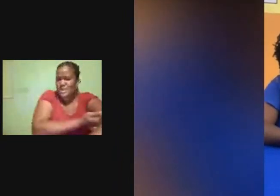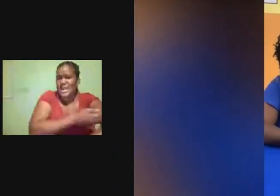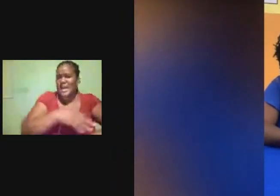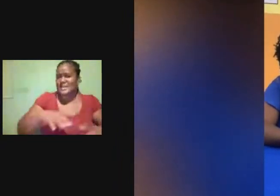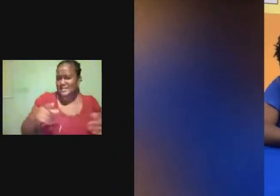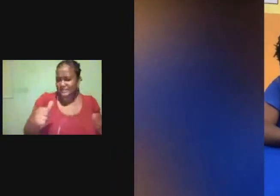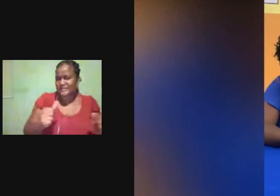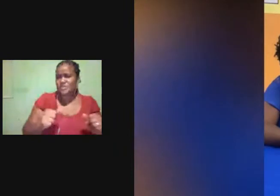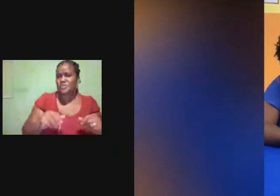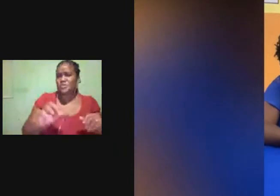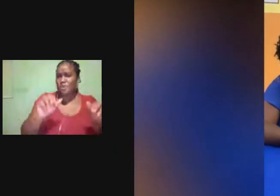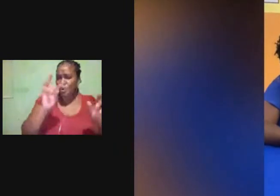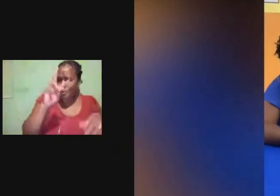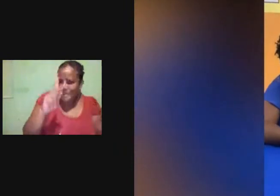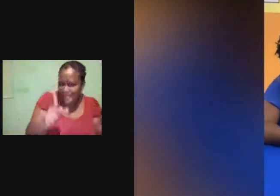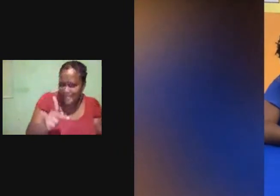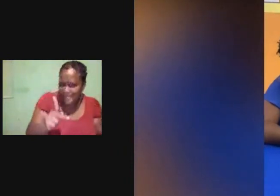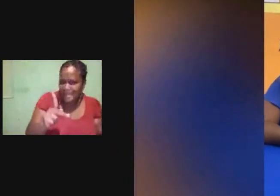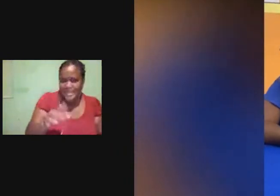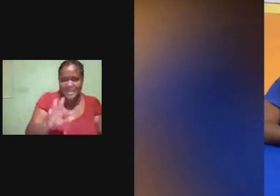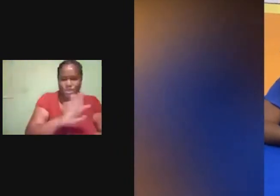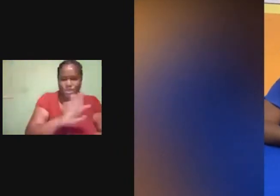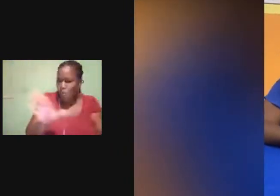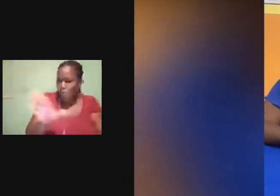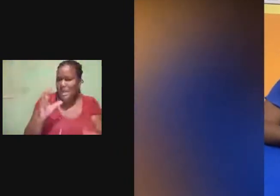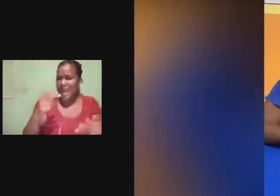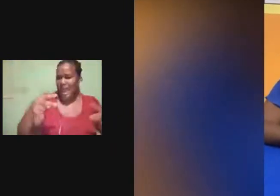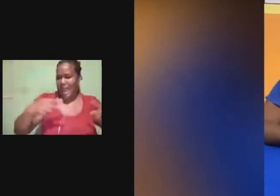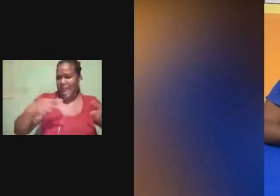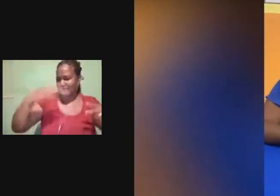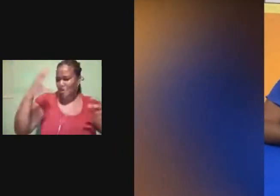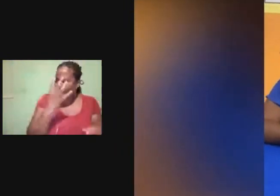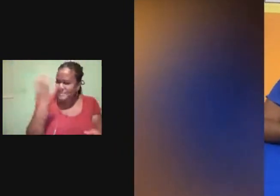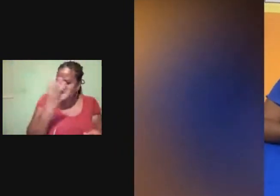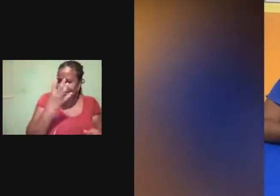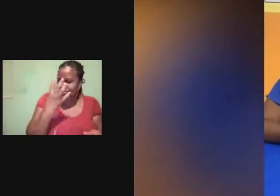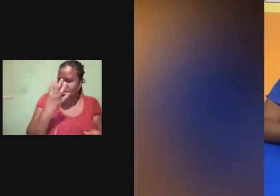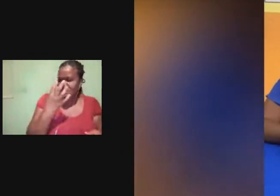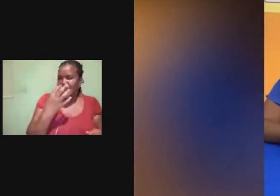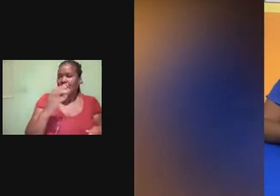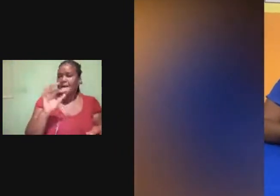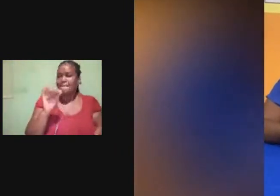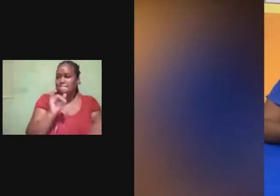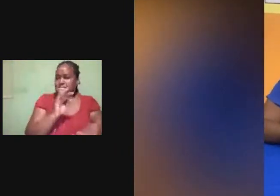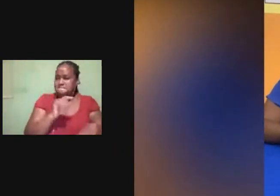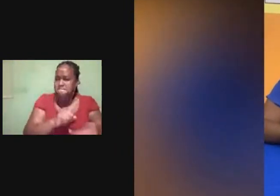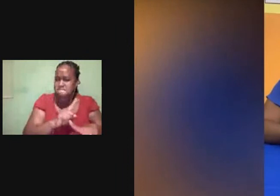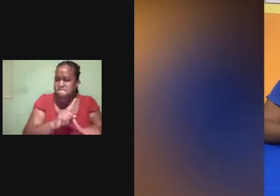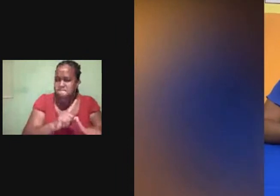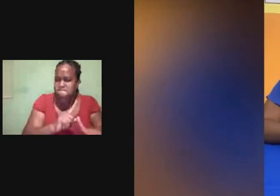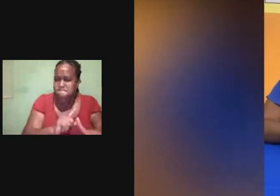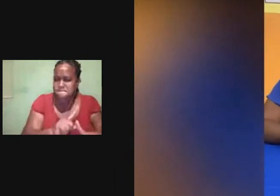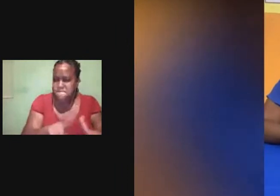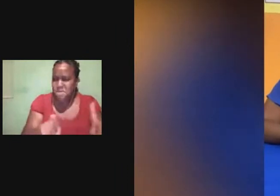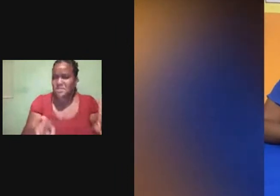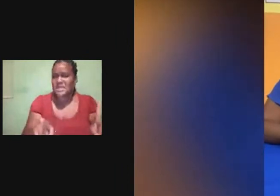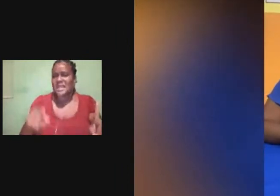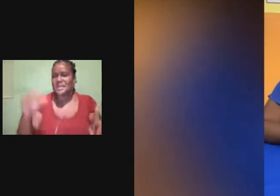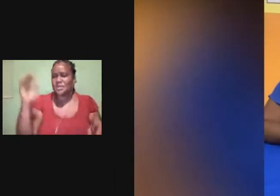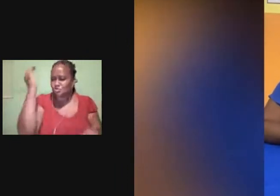sickness or disease. It's not a sickness, really. It's actually not a disease either. It's a disorder. Sorry.